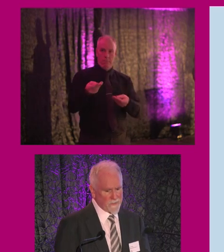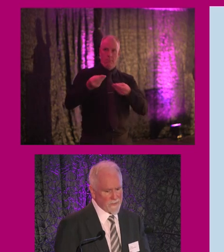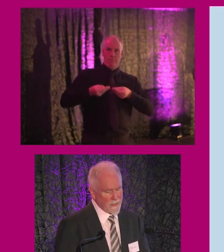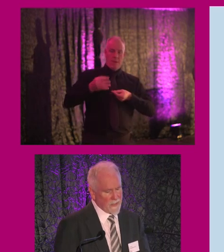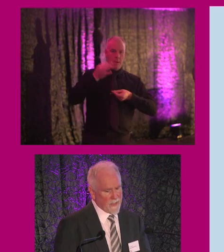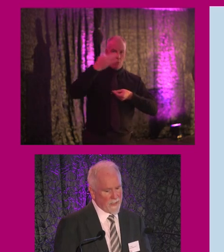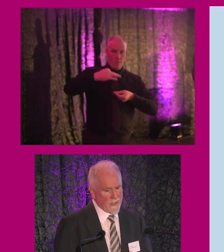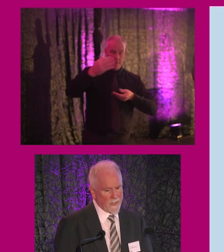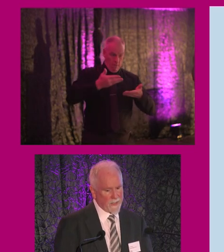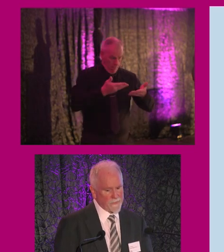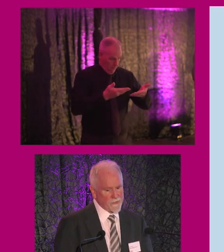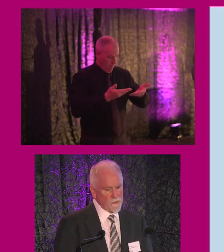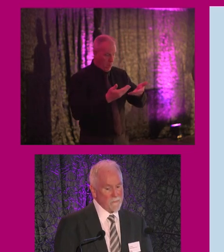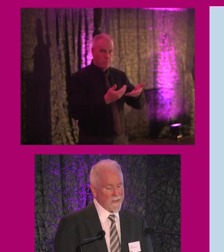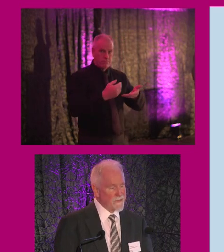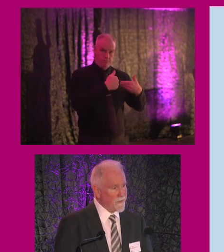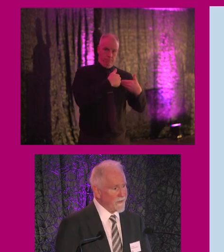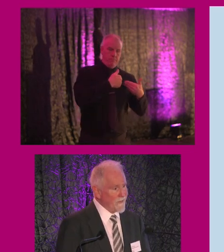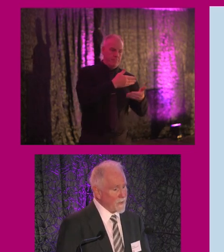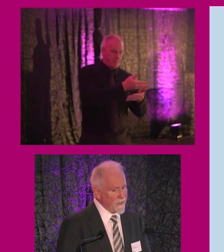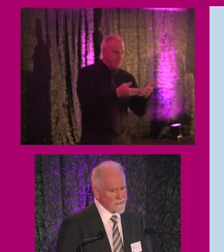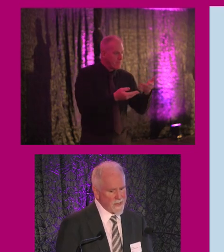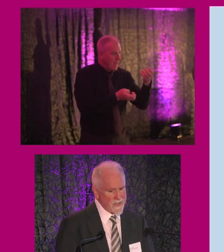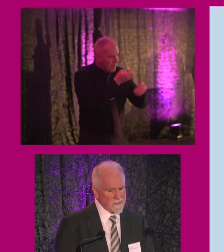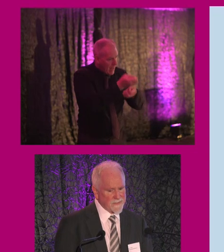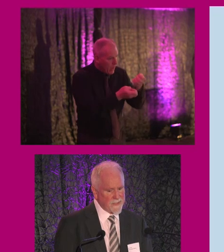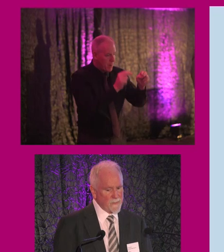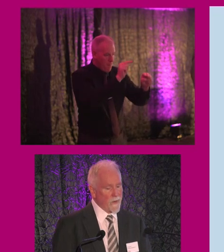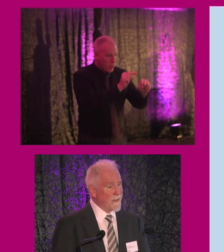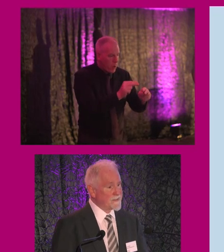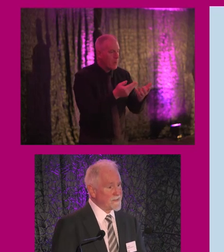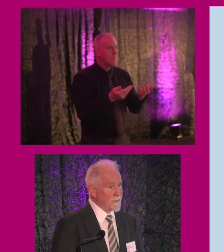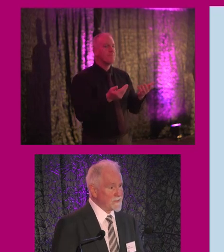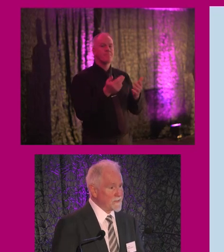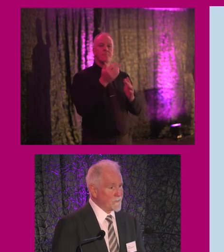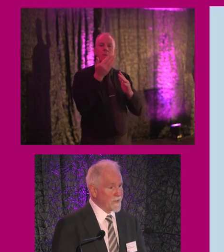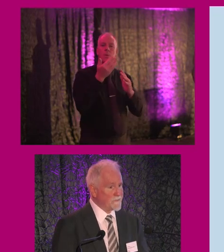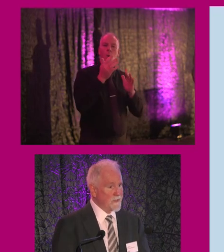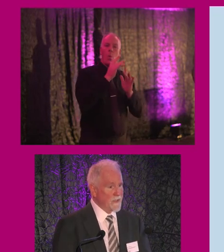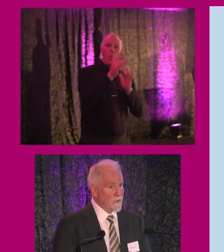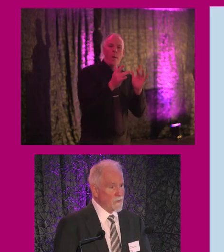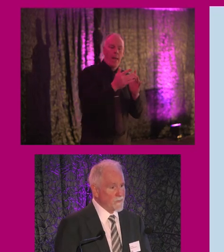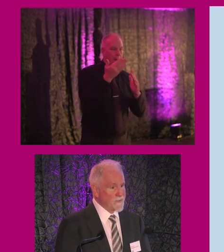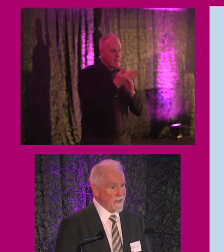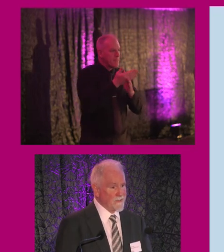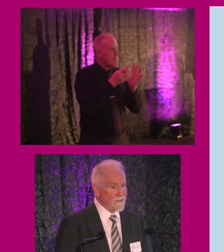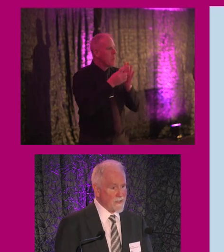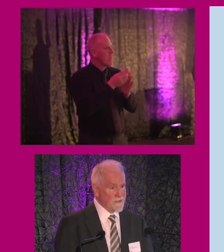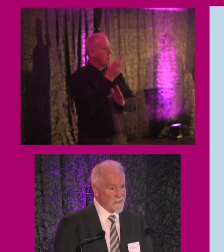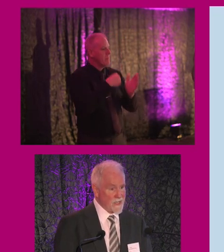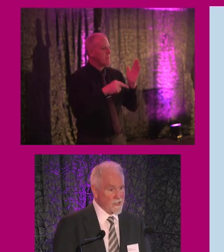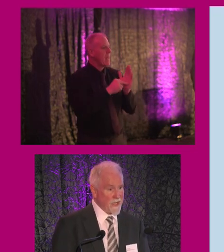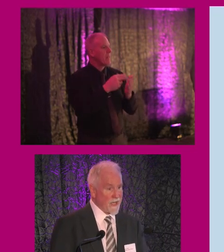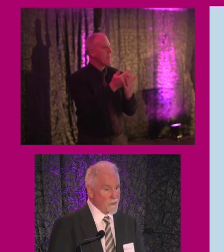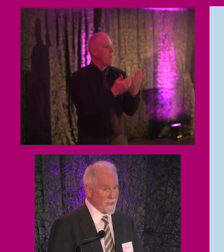the government to monitor and evaluate is the Web Accessibility Directive, which was signed into